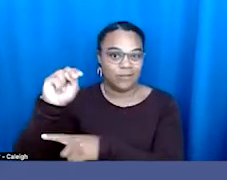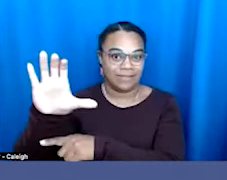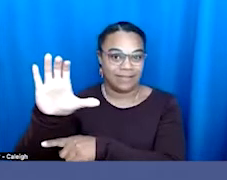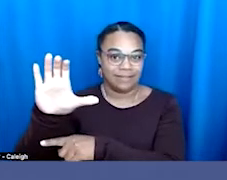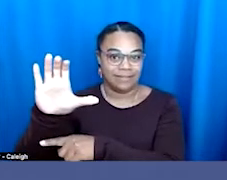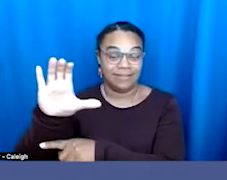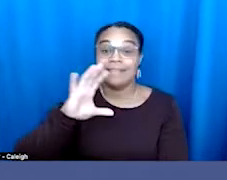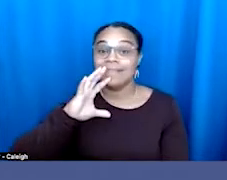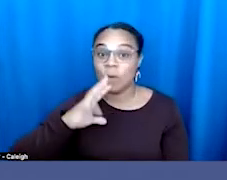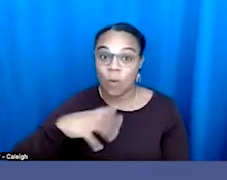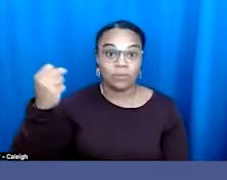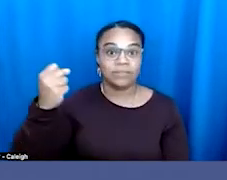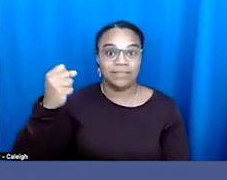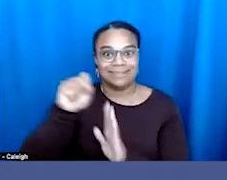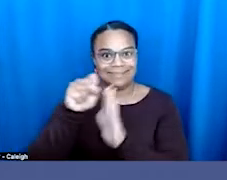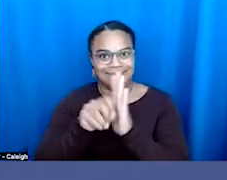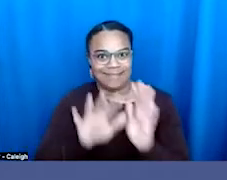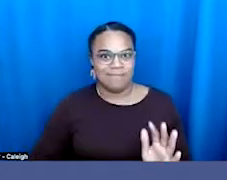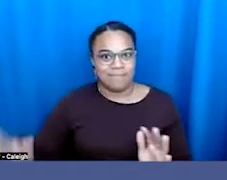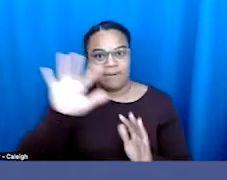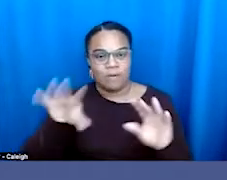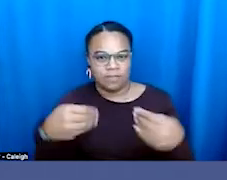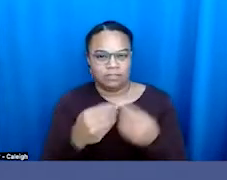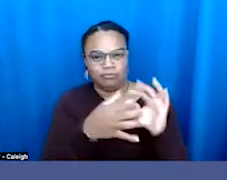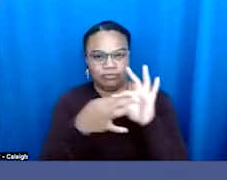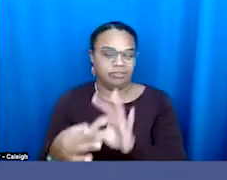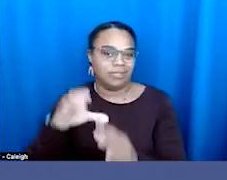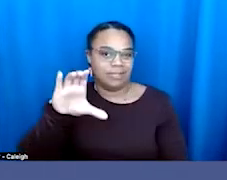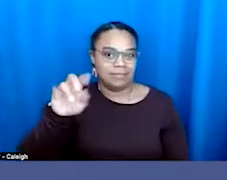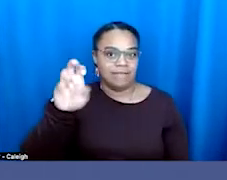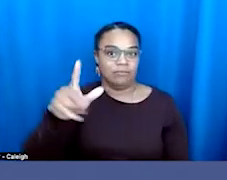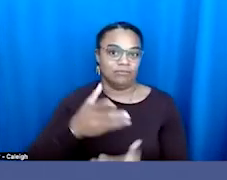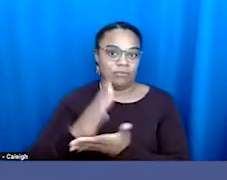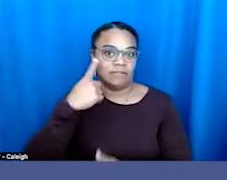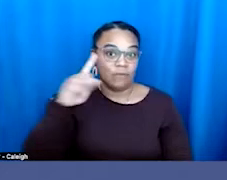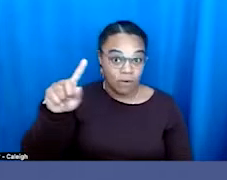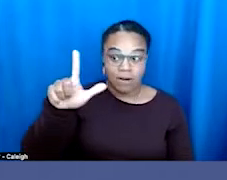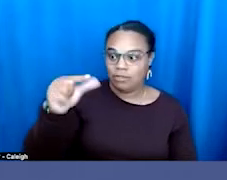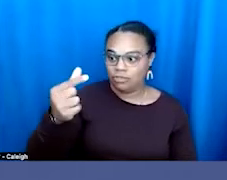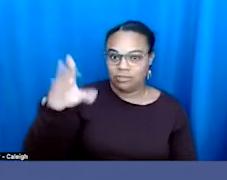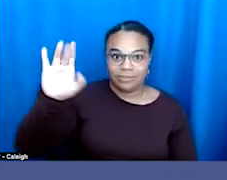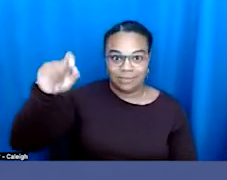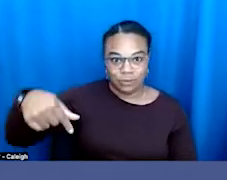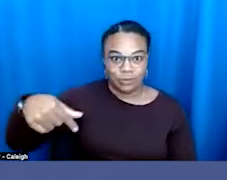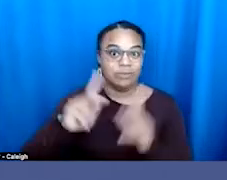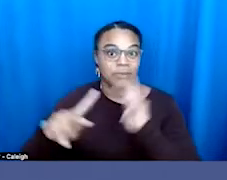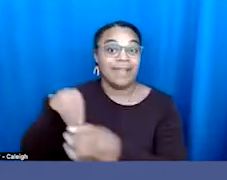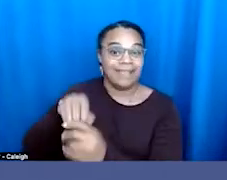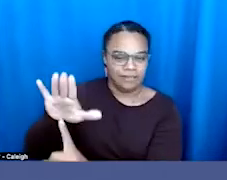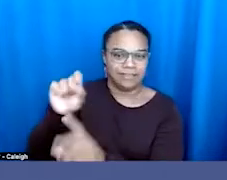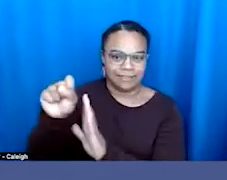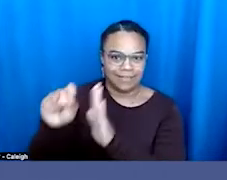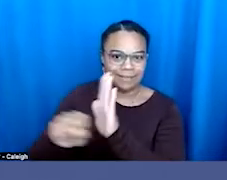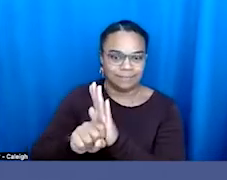oldest statewide organization working on the civil rights for LGBTQ people in the state. And